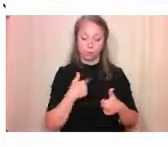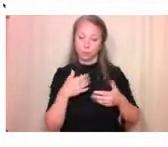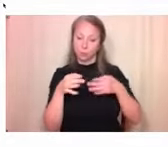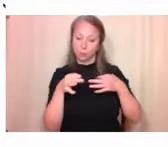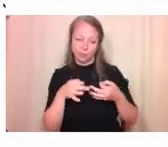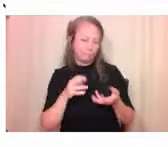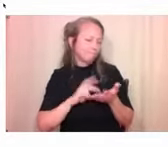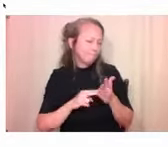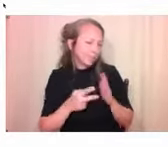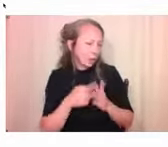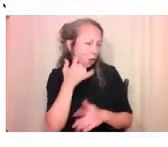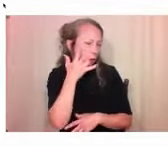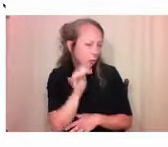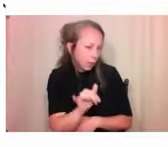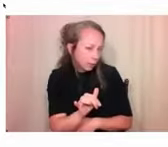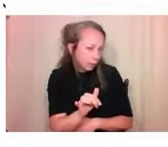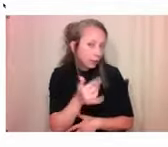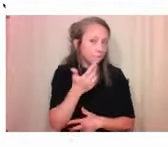little demo of how to use it.